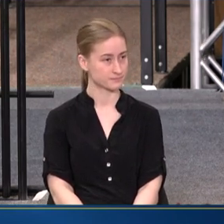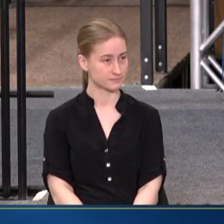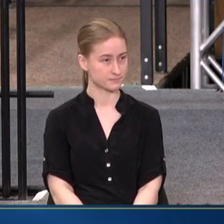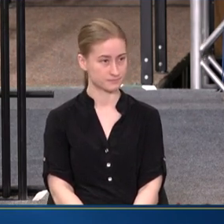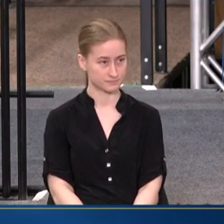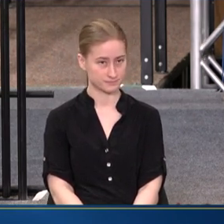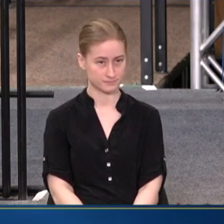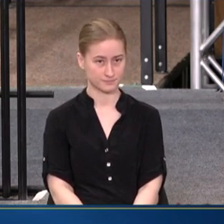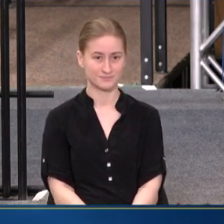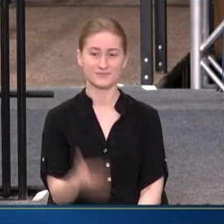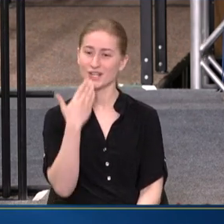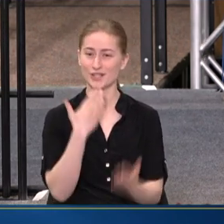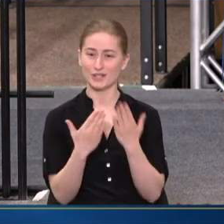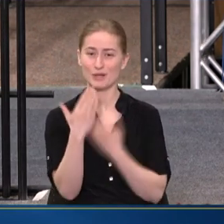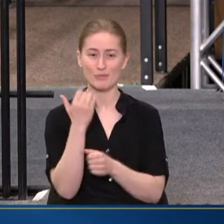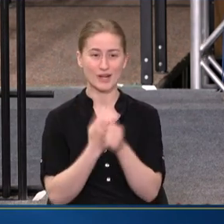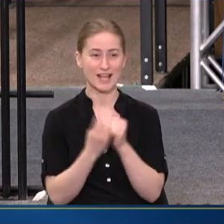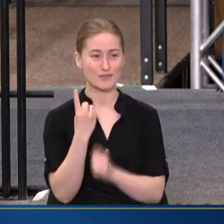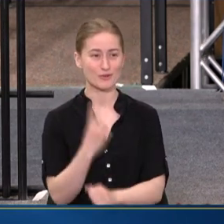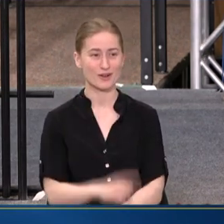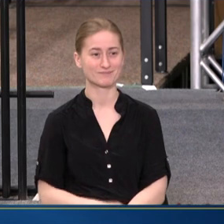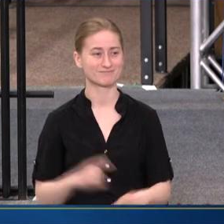GOOD MORNING EVERYONE.